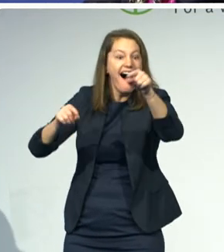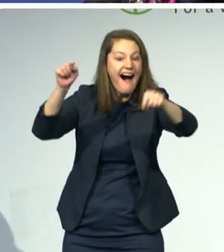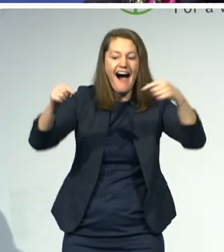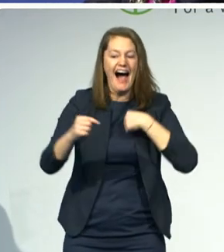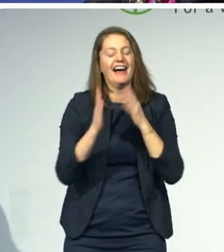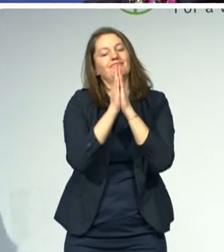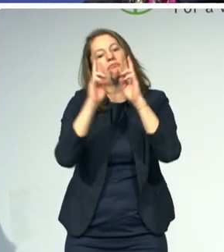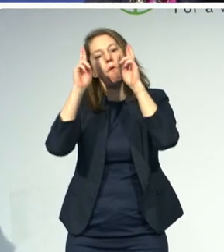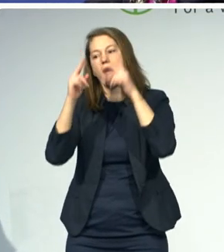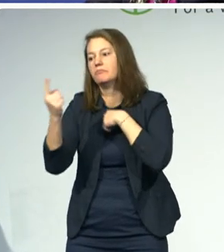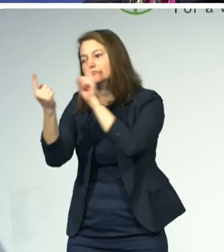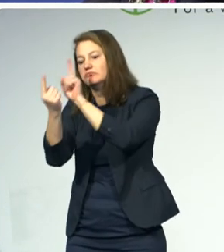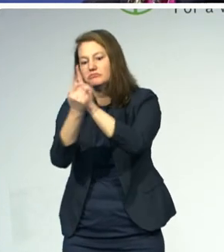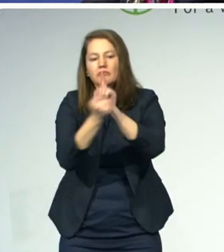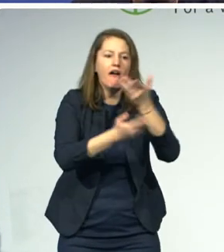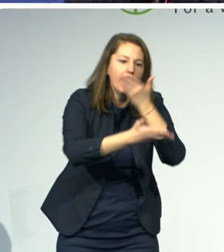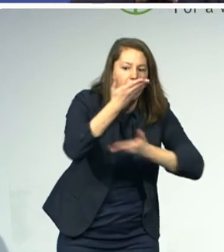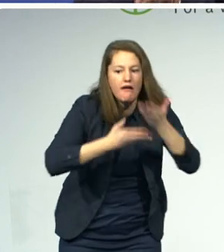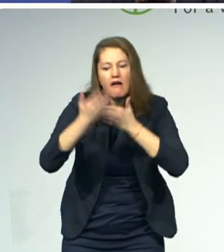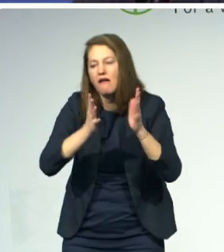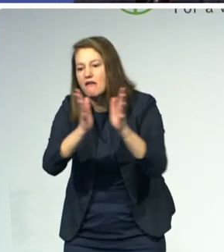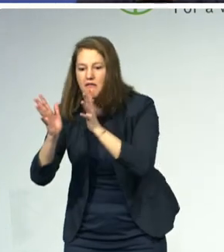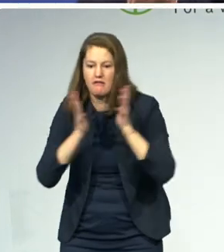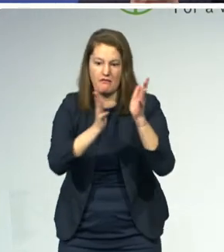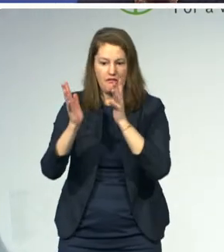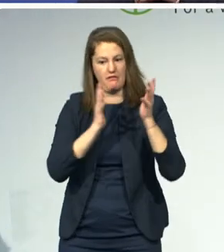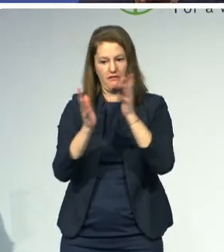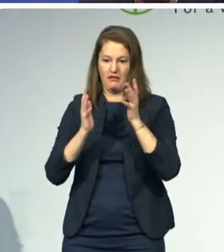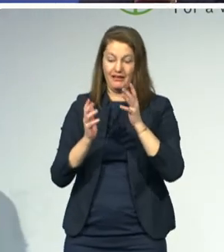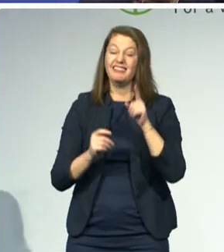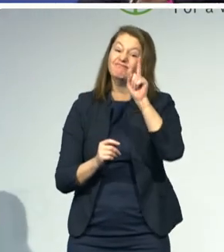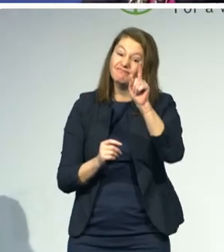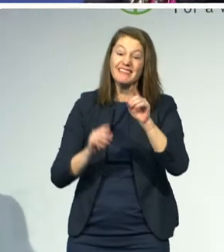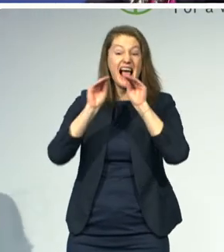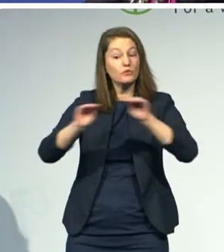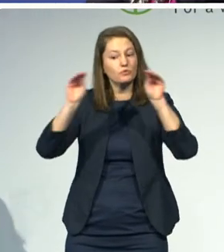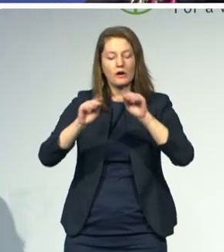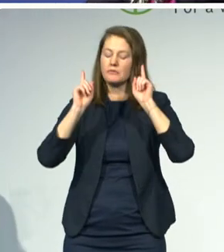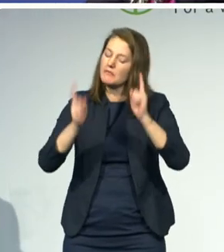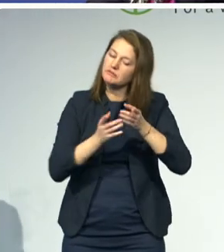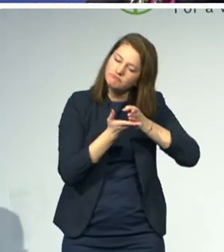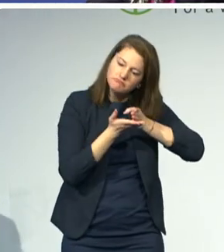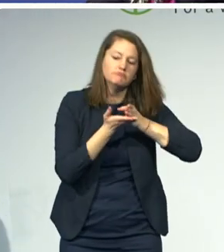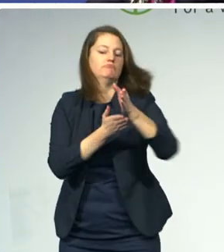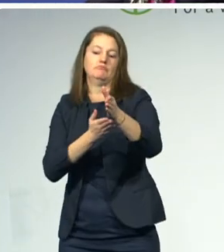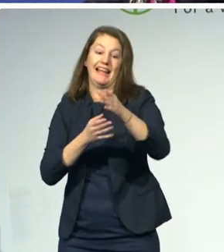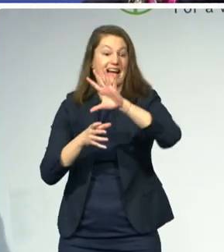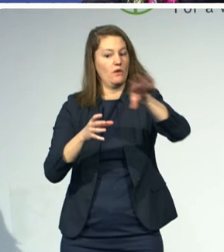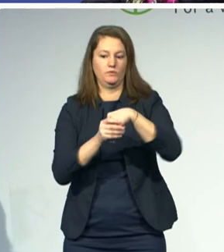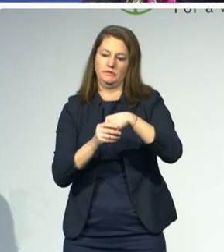education to be sustainable, we absolutely have to understand how it is financed.